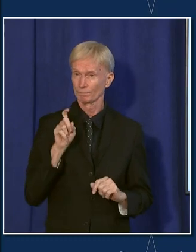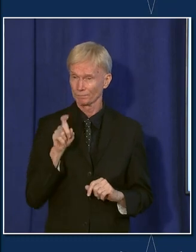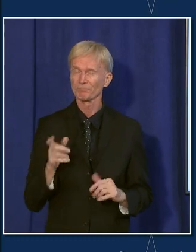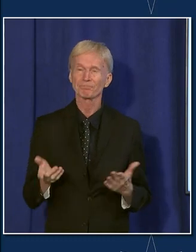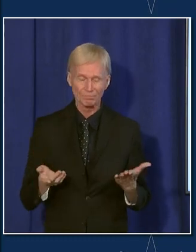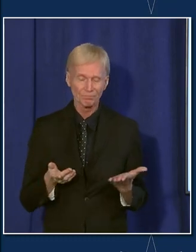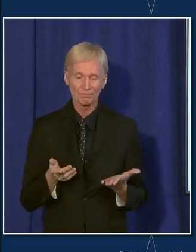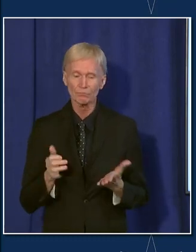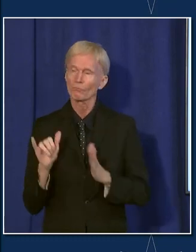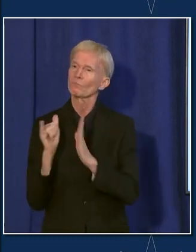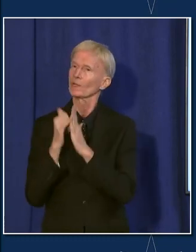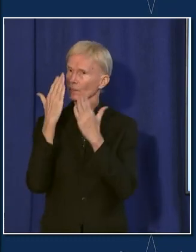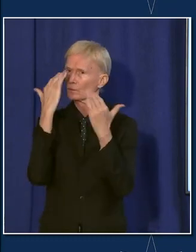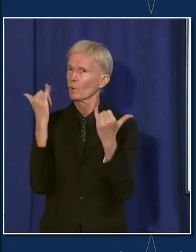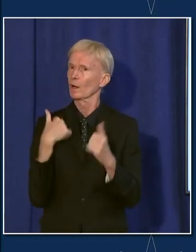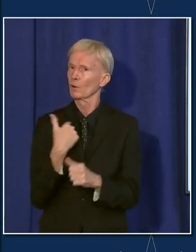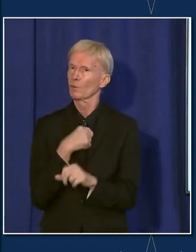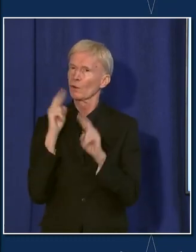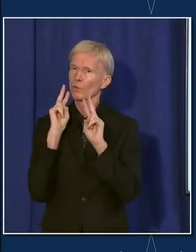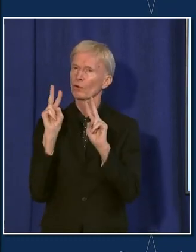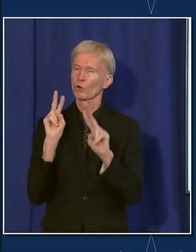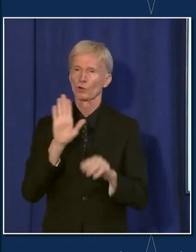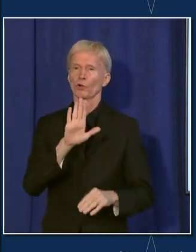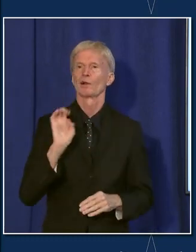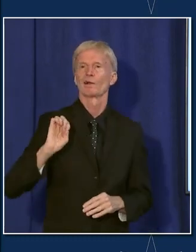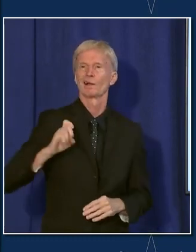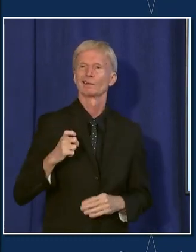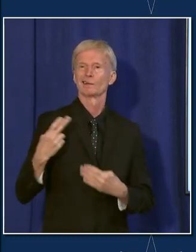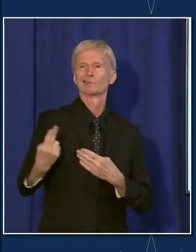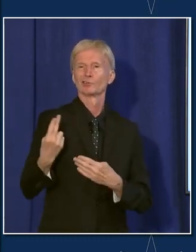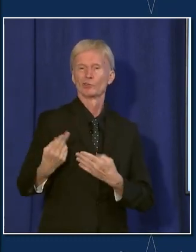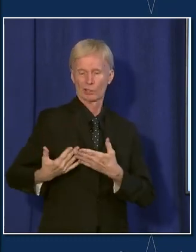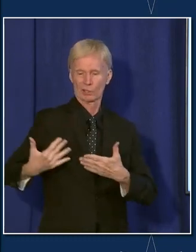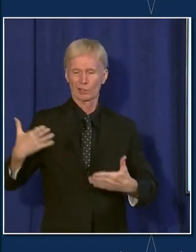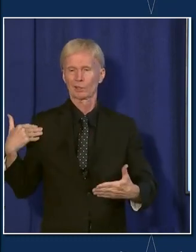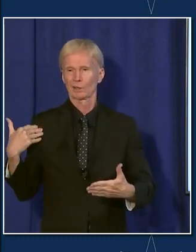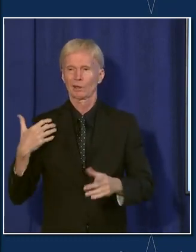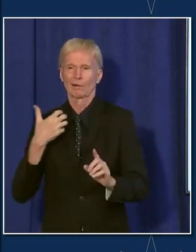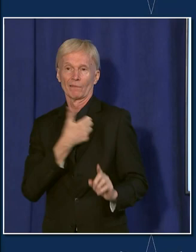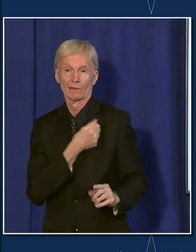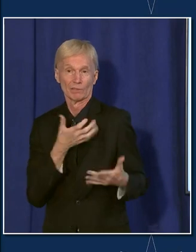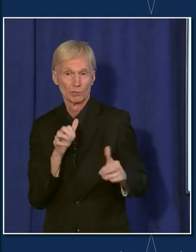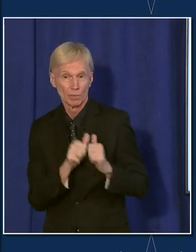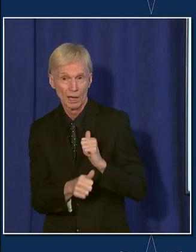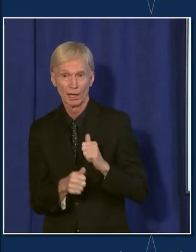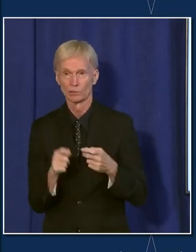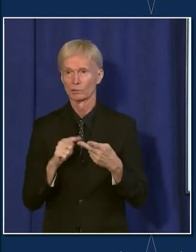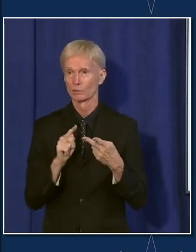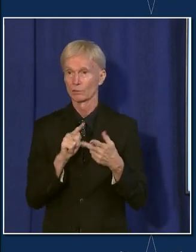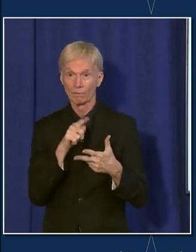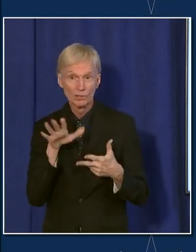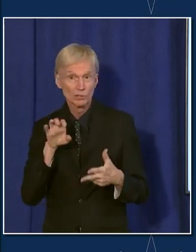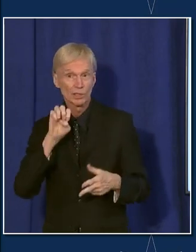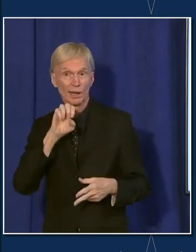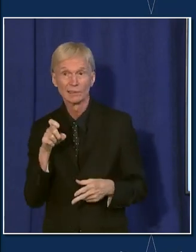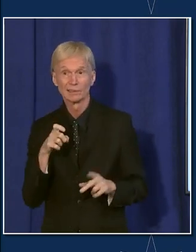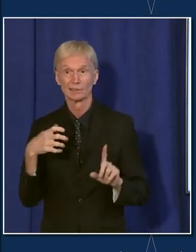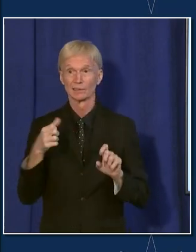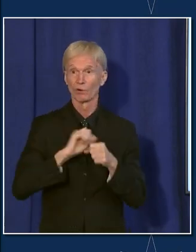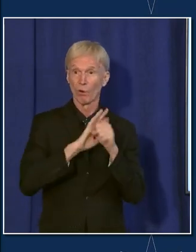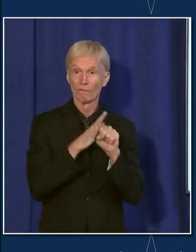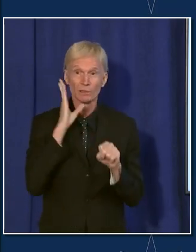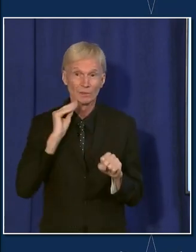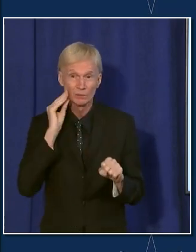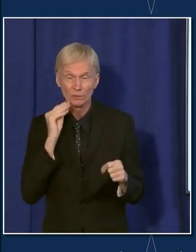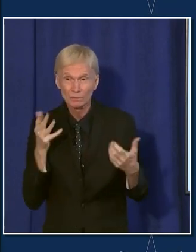why I mentioned not only do we look for a history of previous vaccination, but we look for that history of prior infection because we're interested in